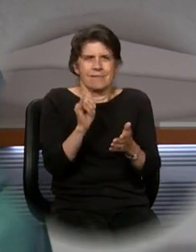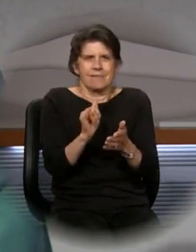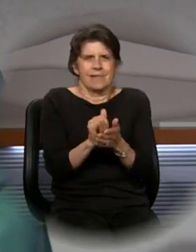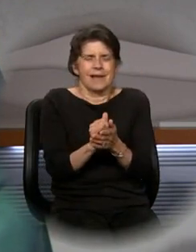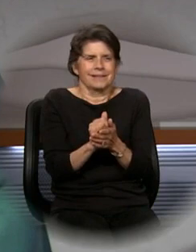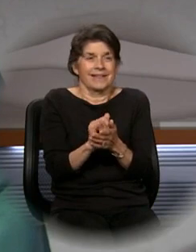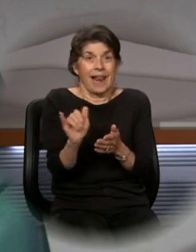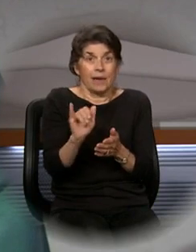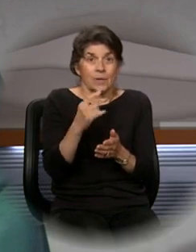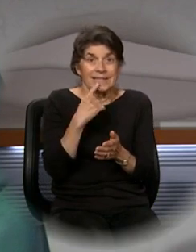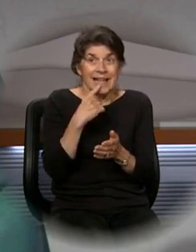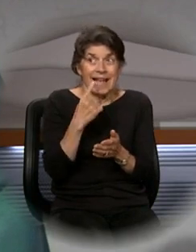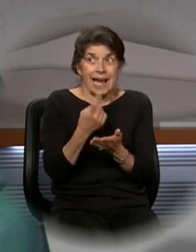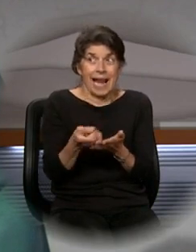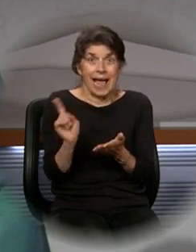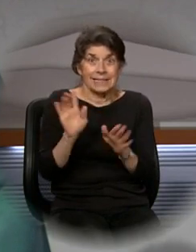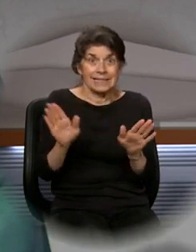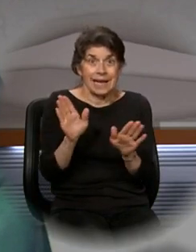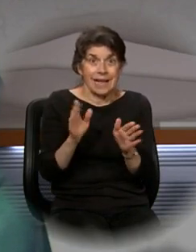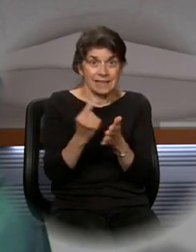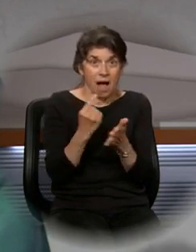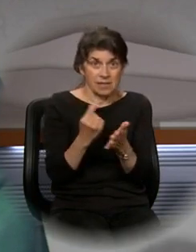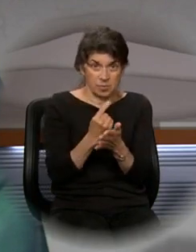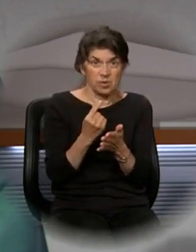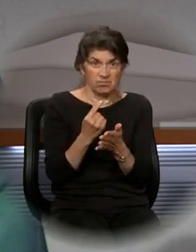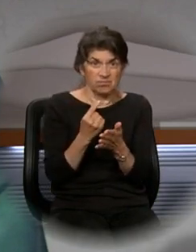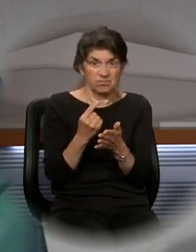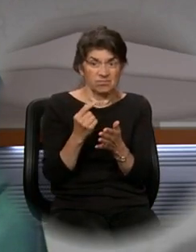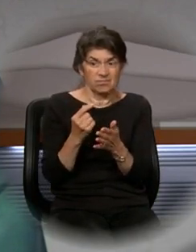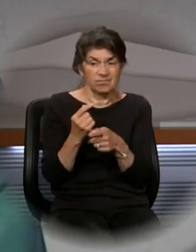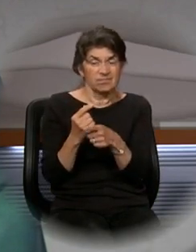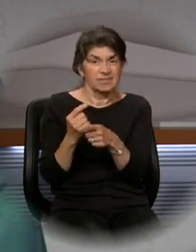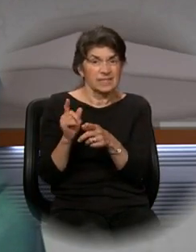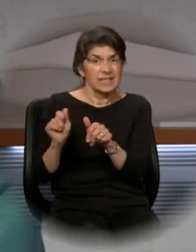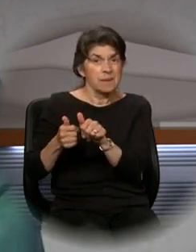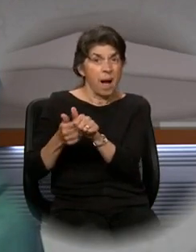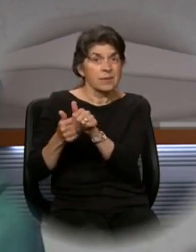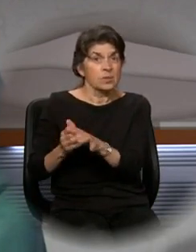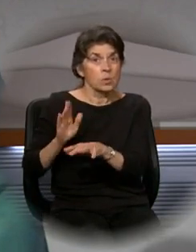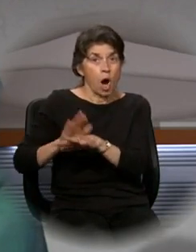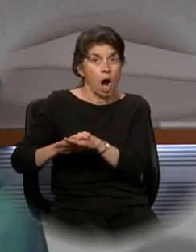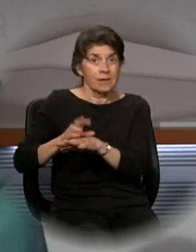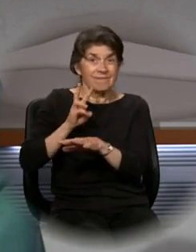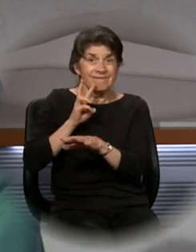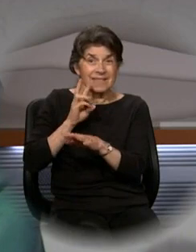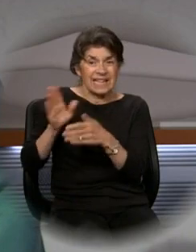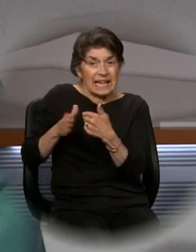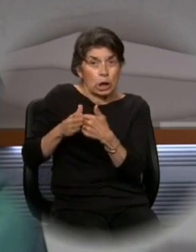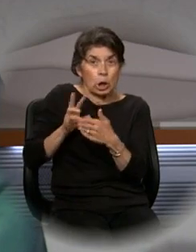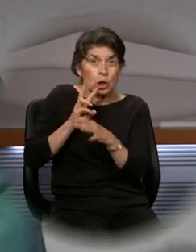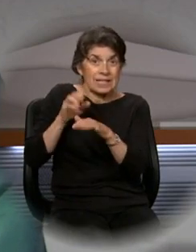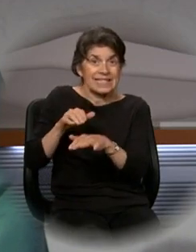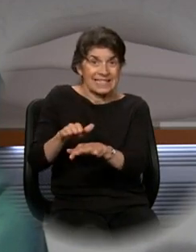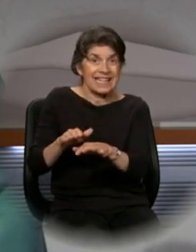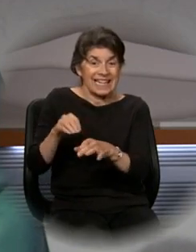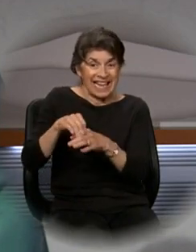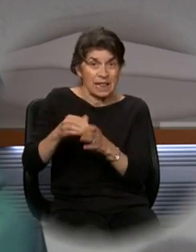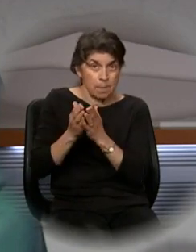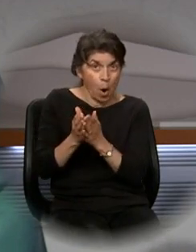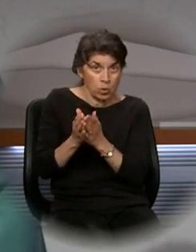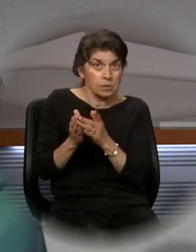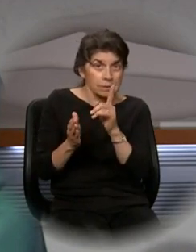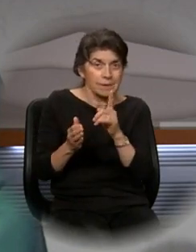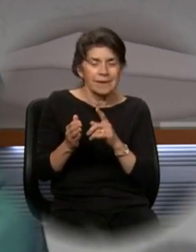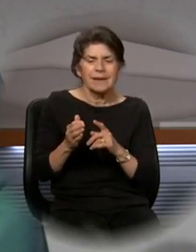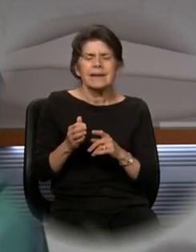was said in last Sunday's Gospel to the apostles on the sea and to the people in the Gospel this morning, is don't be